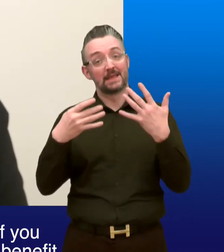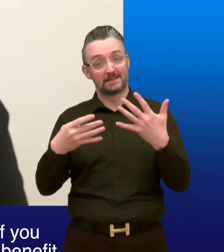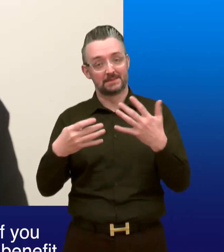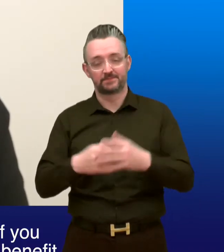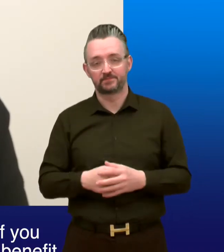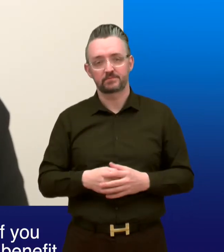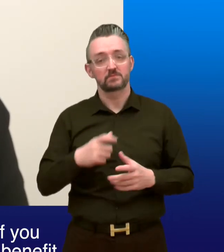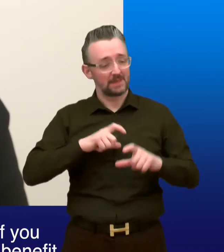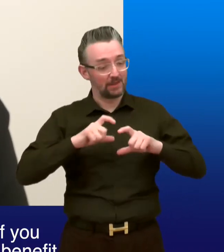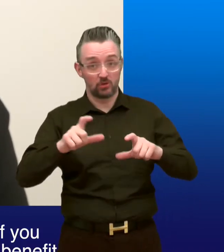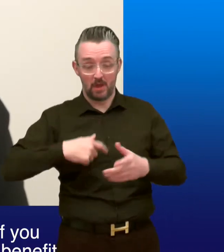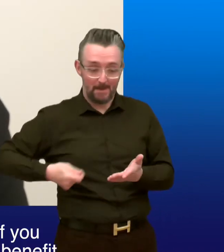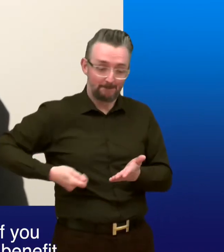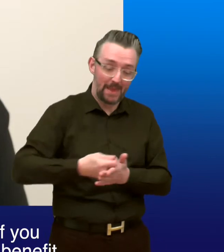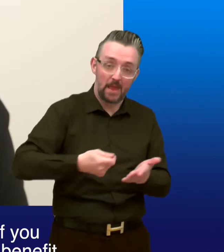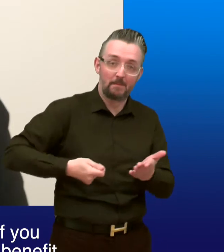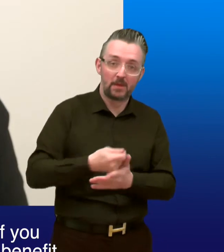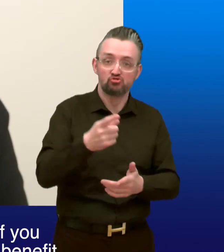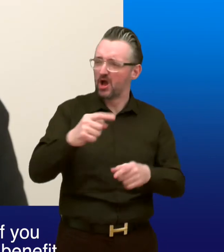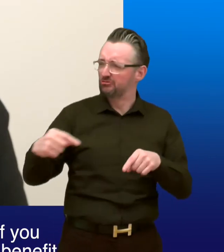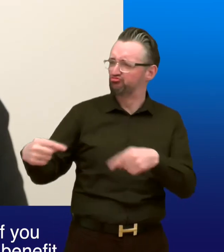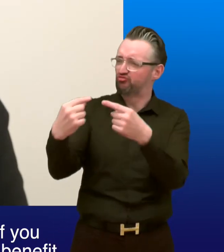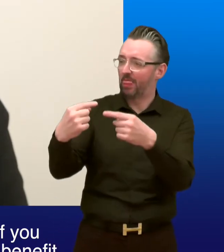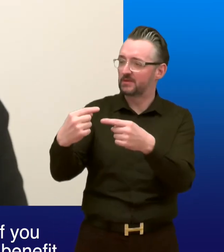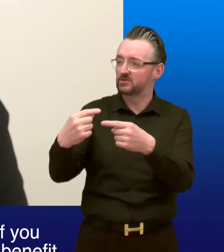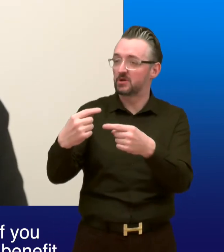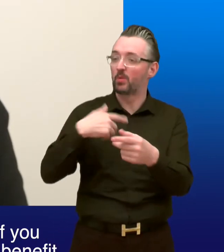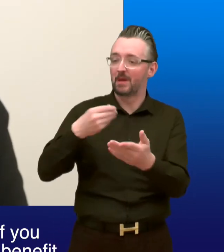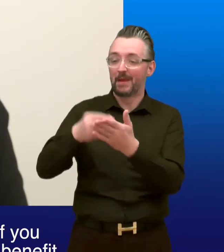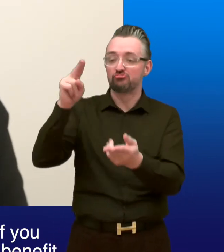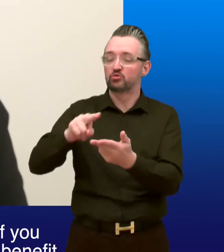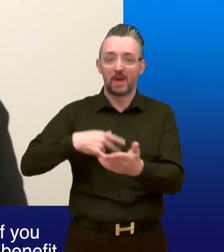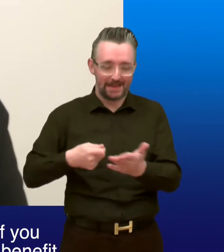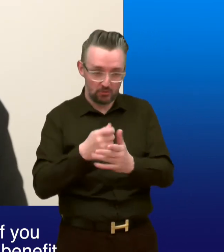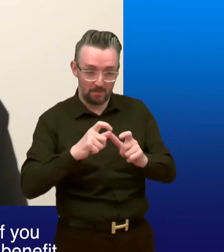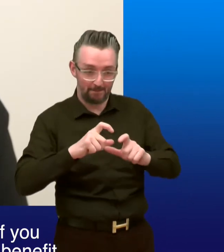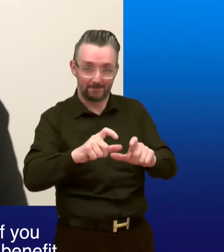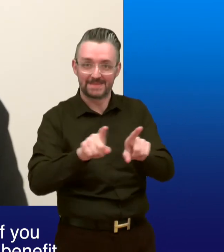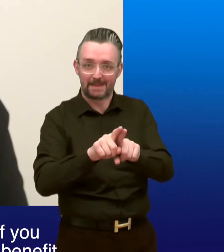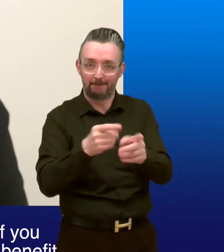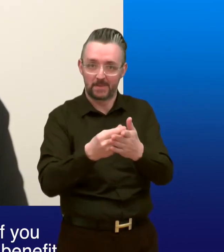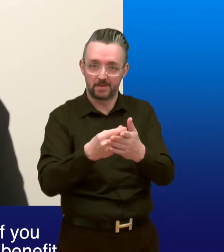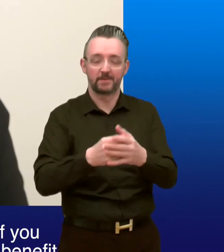9. Continue to pay you at the same level if you challenge a decision to reduce or stop your benefit.